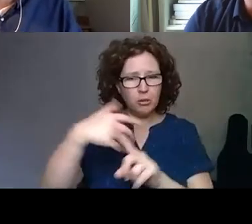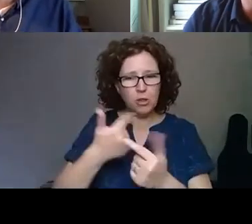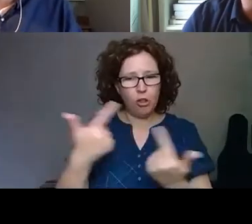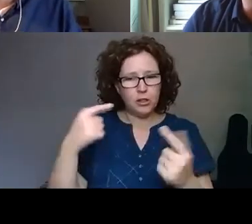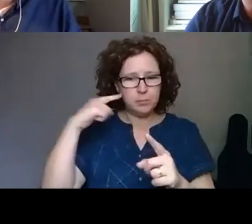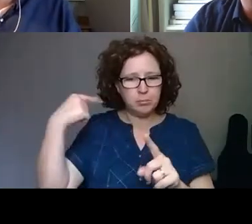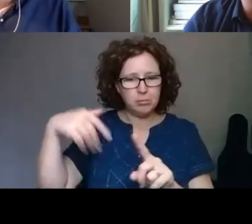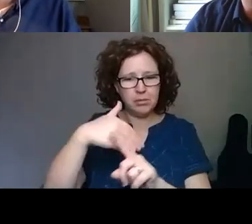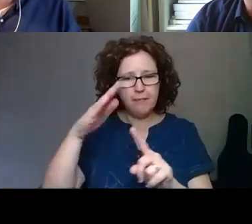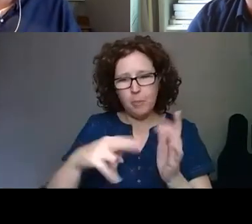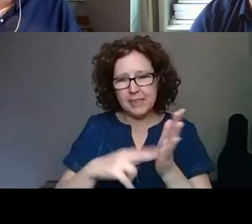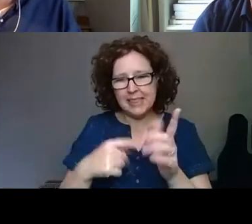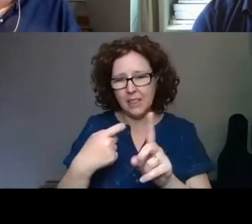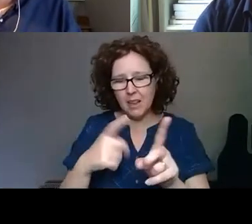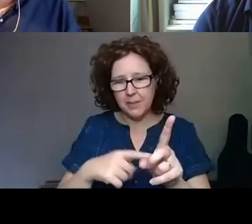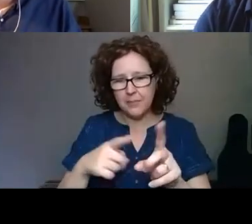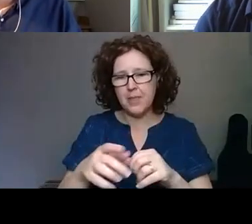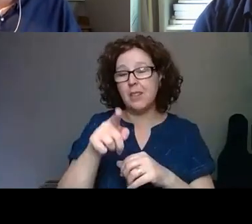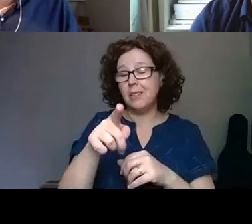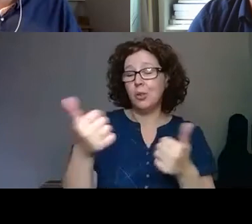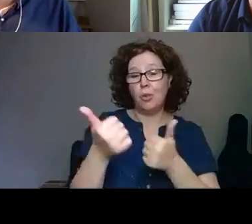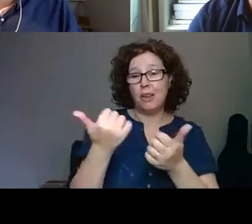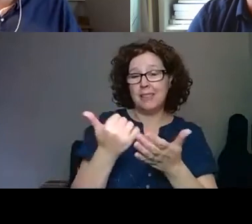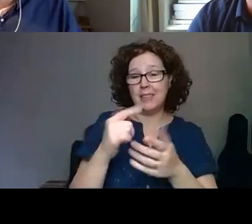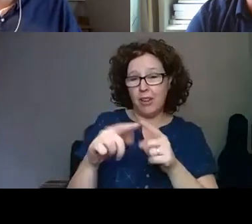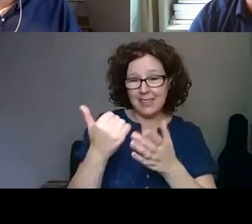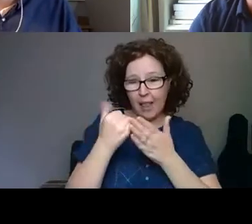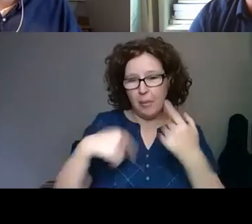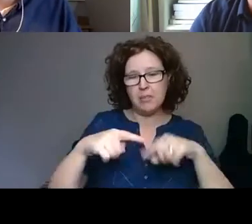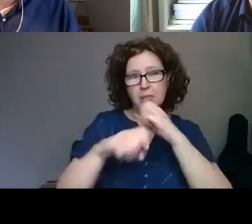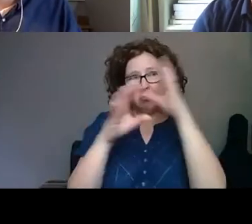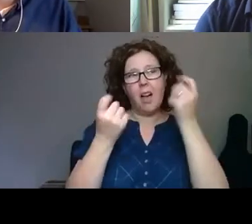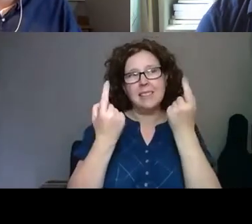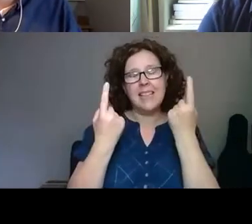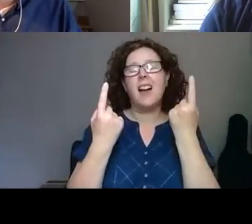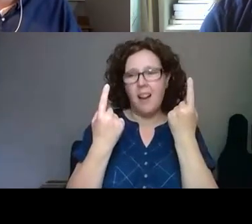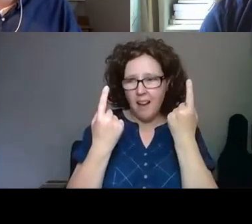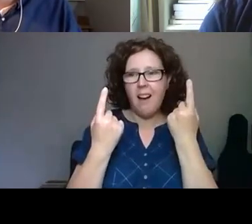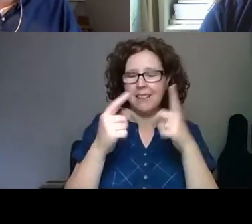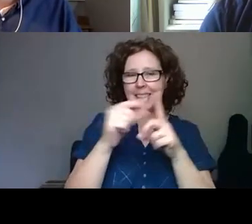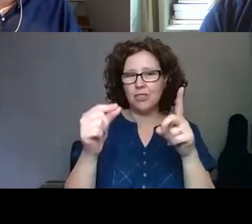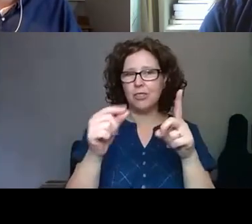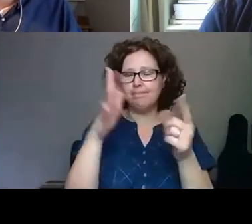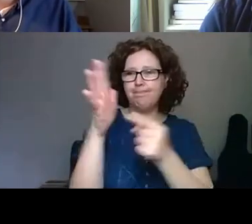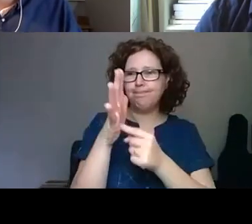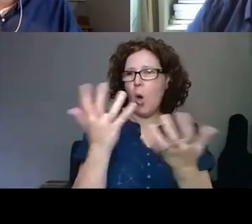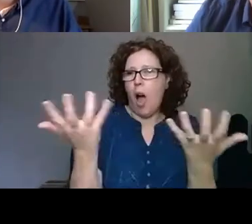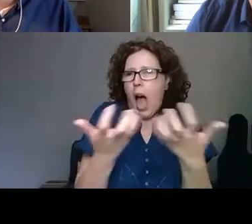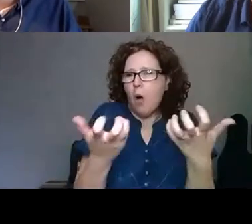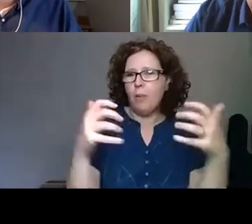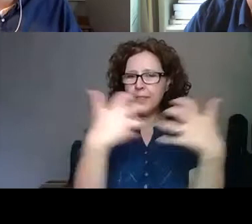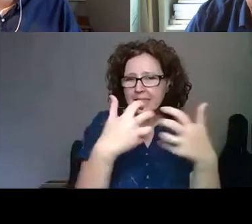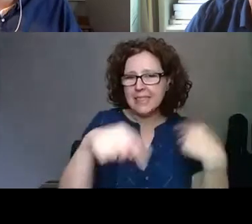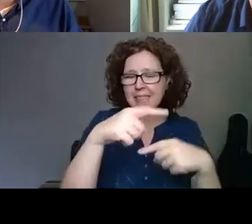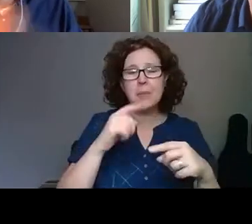digital culture is and the role of our cultural organisations within our digital society. And I think hearing all